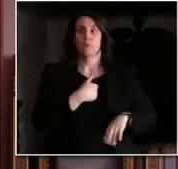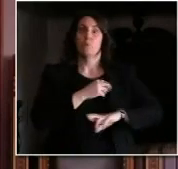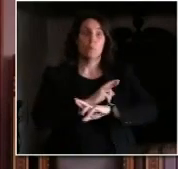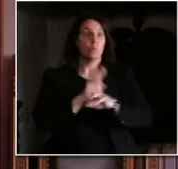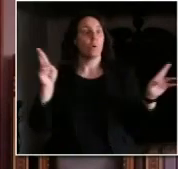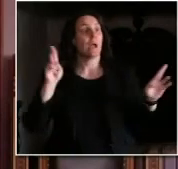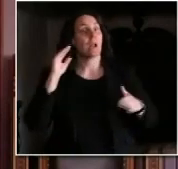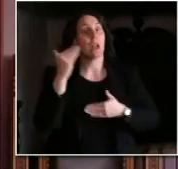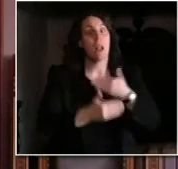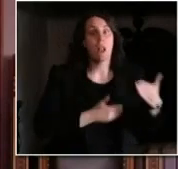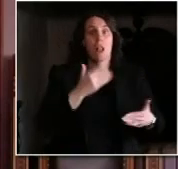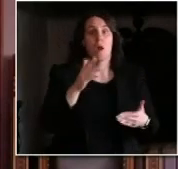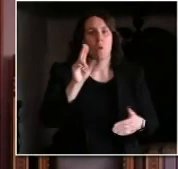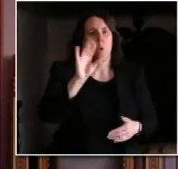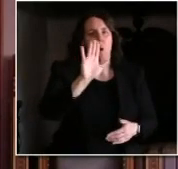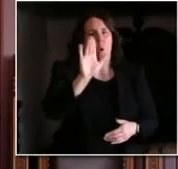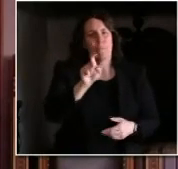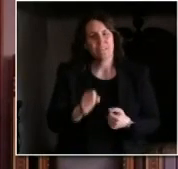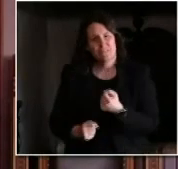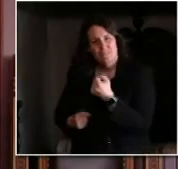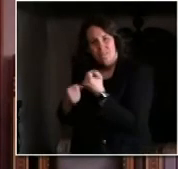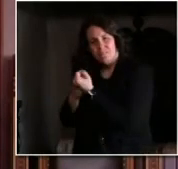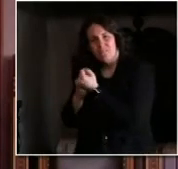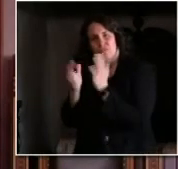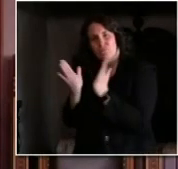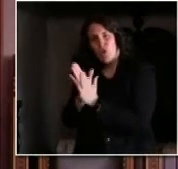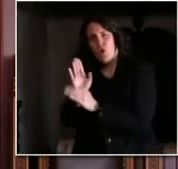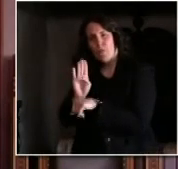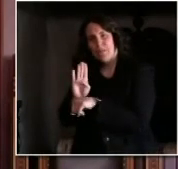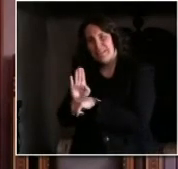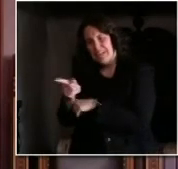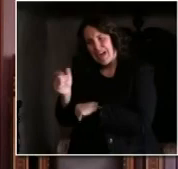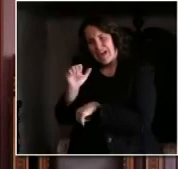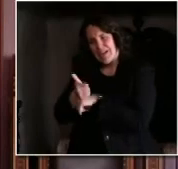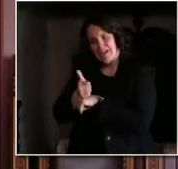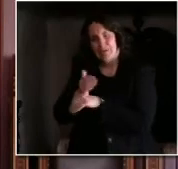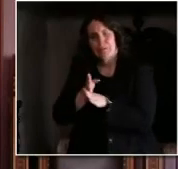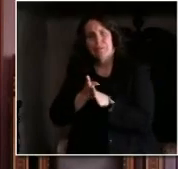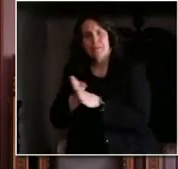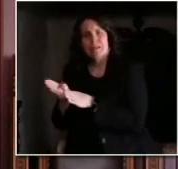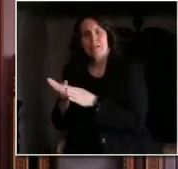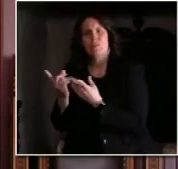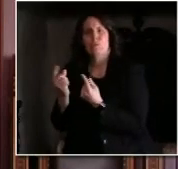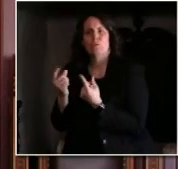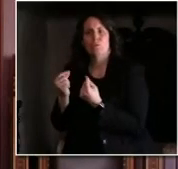businesses whether it's a business in Lincoln County where